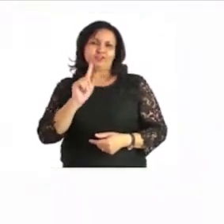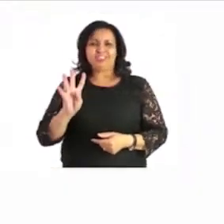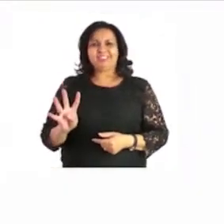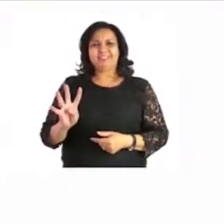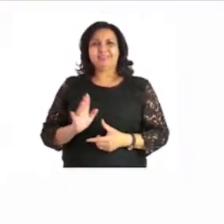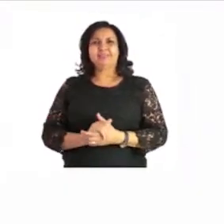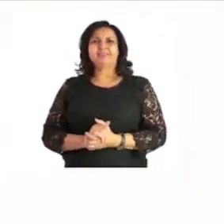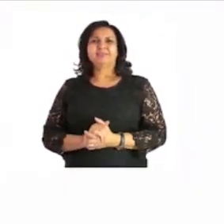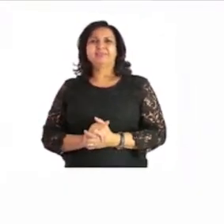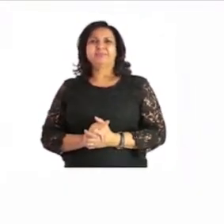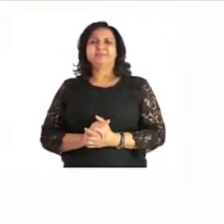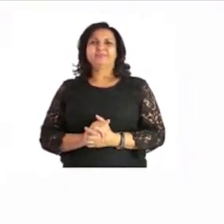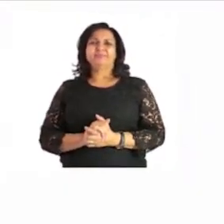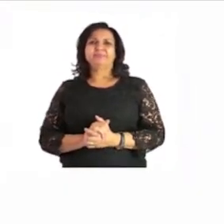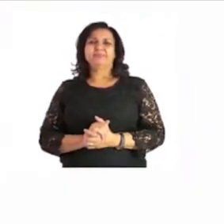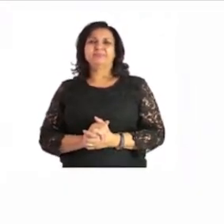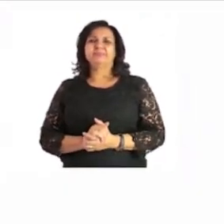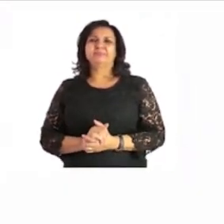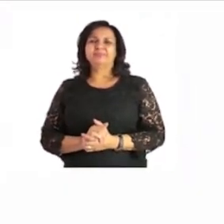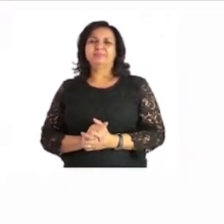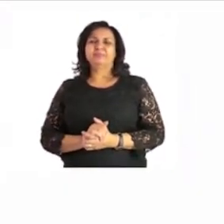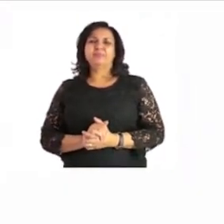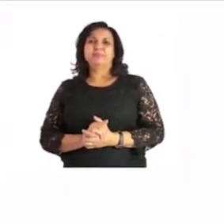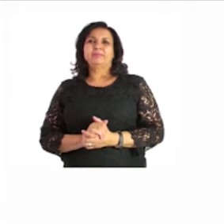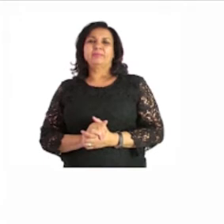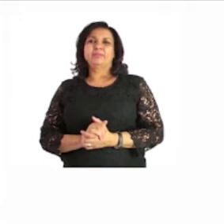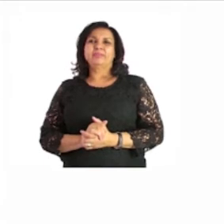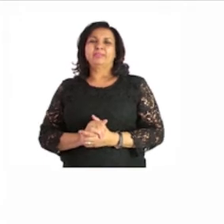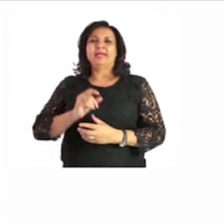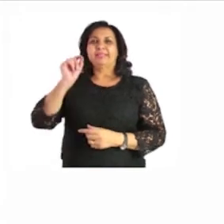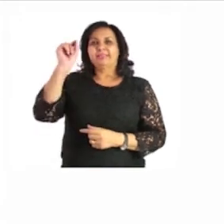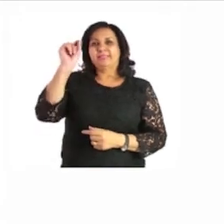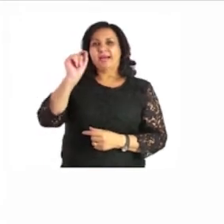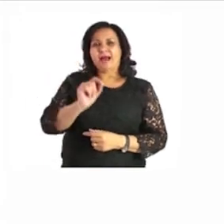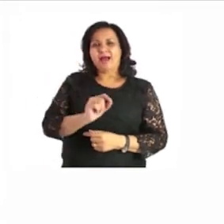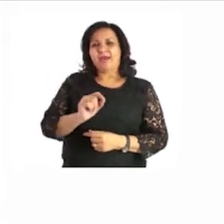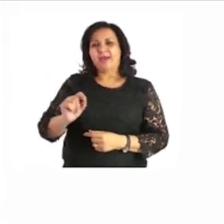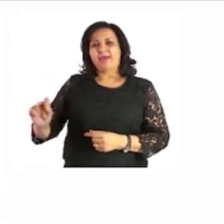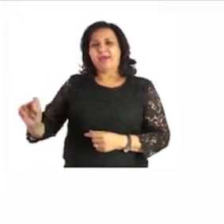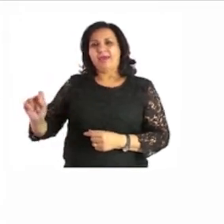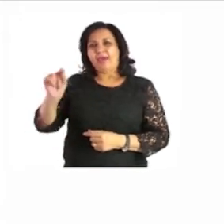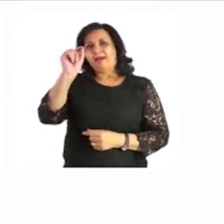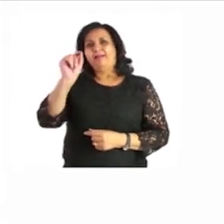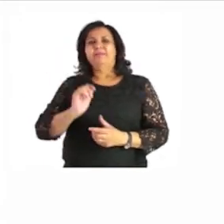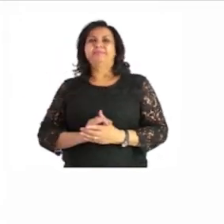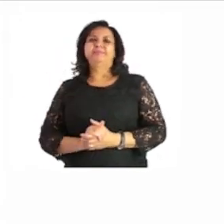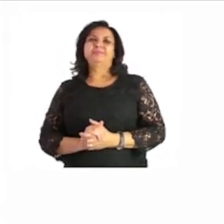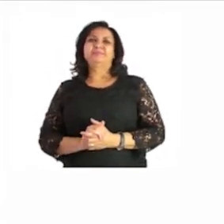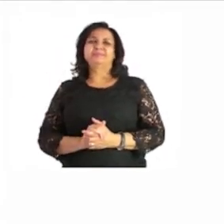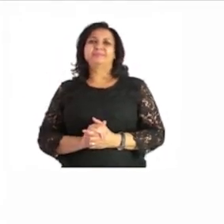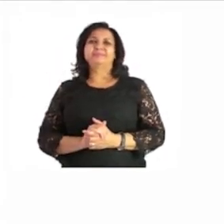and it's still going about the triangle yes